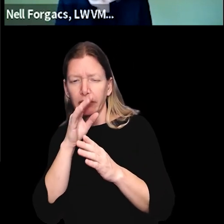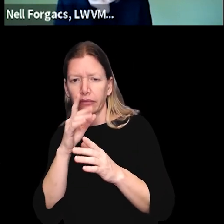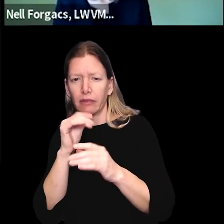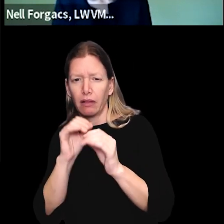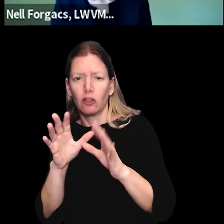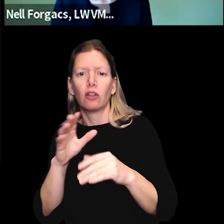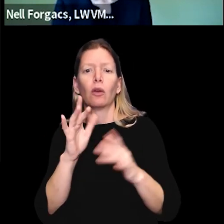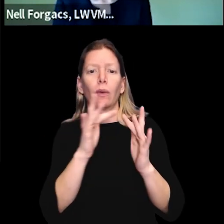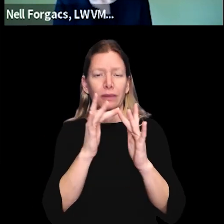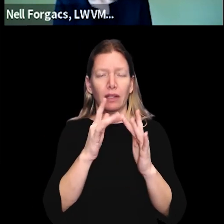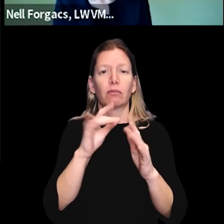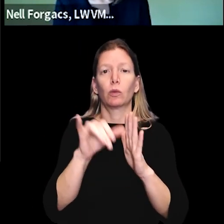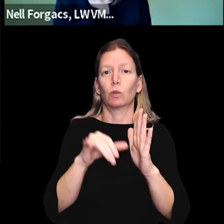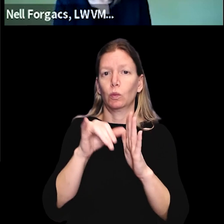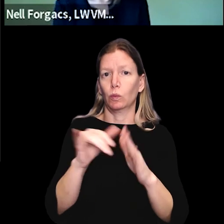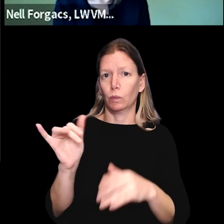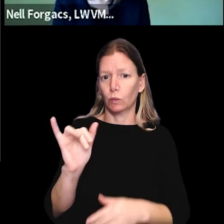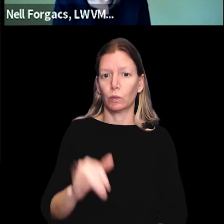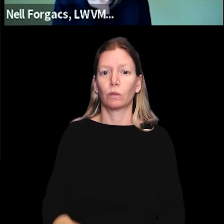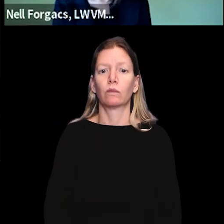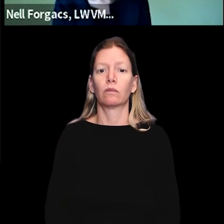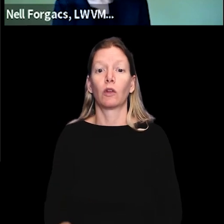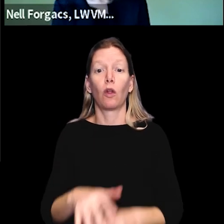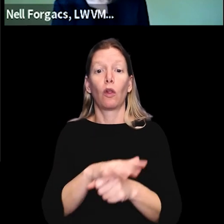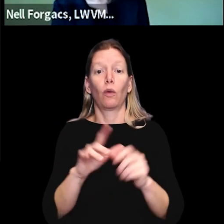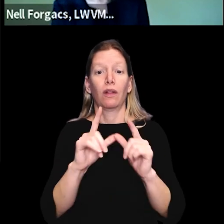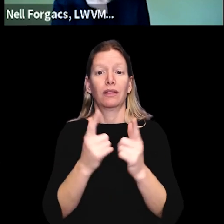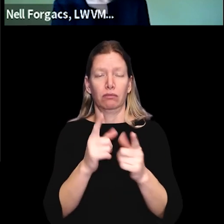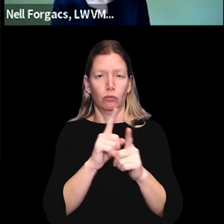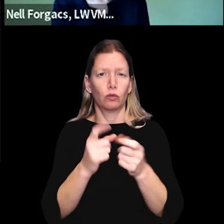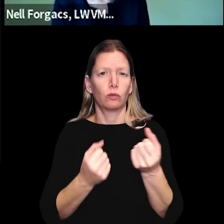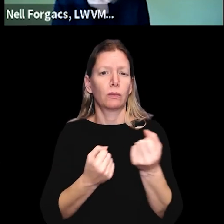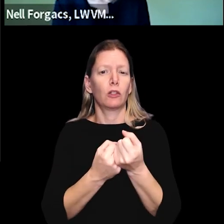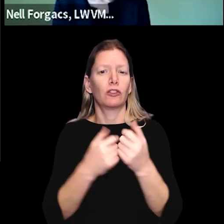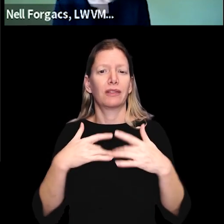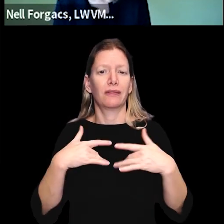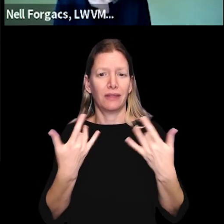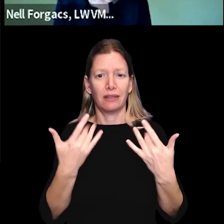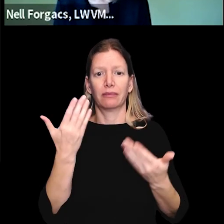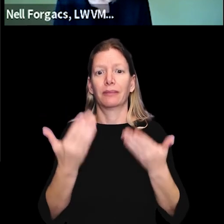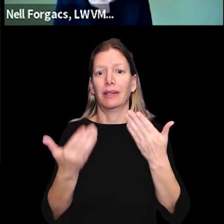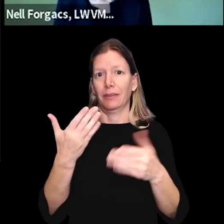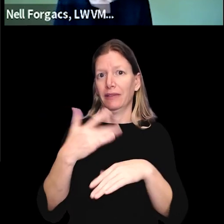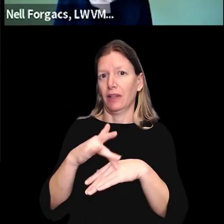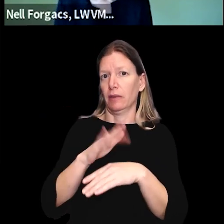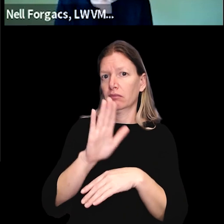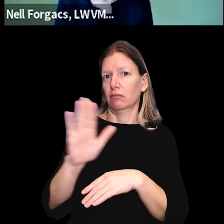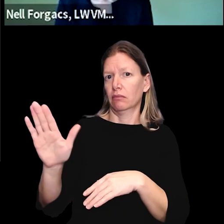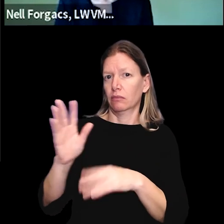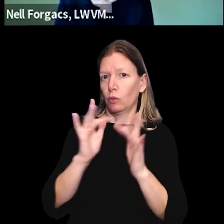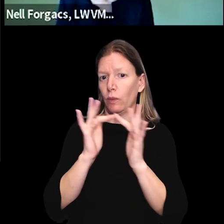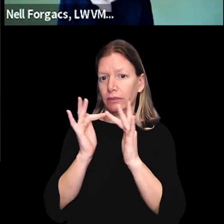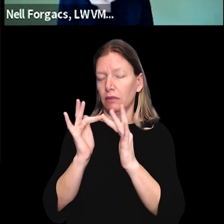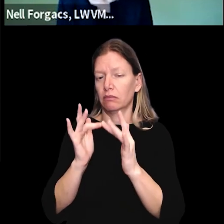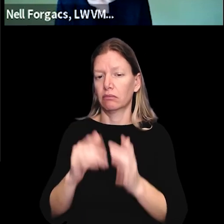league website and on our YouTube channel. Local leagues also sponsor events, and those